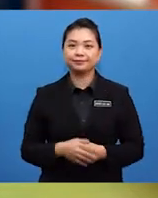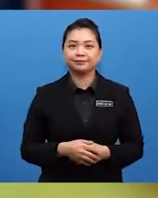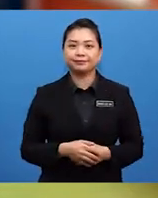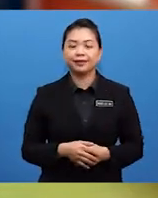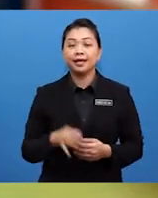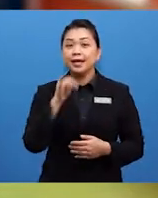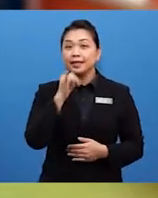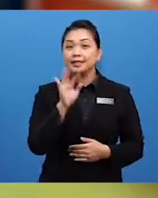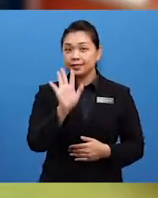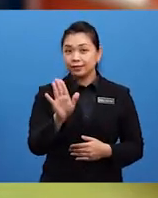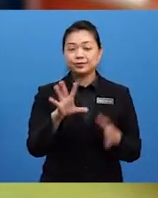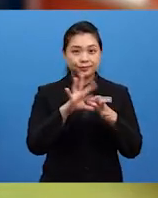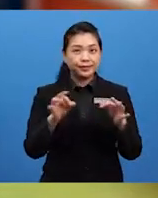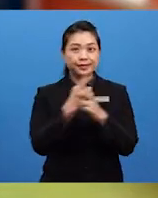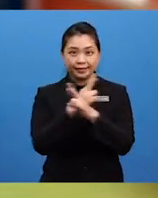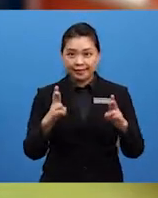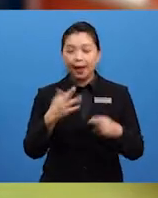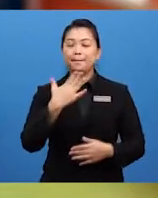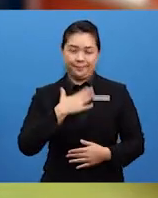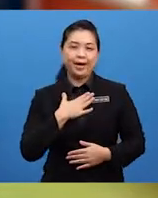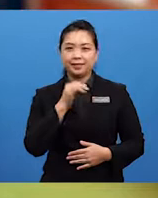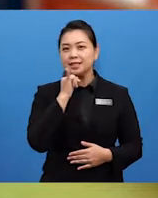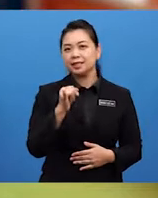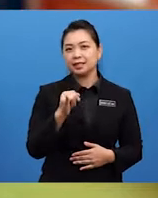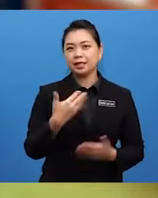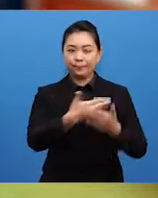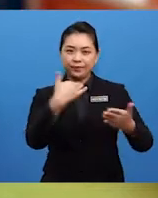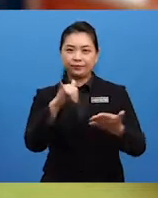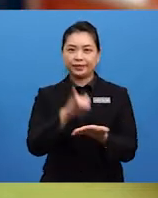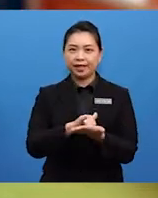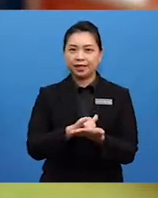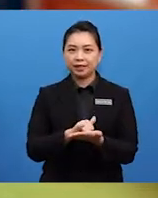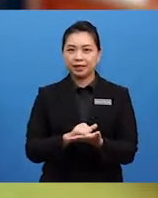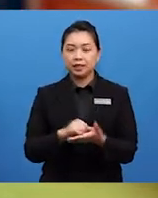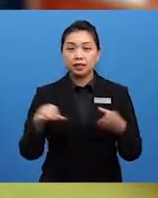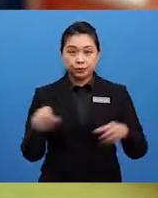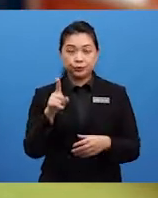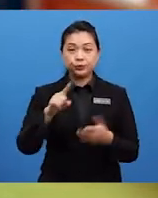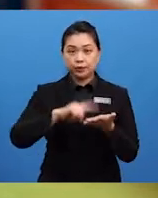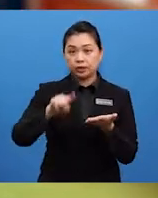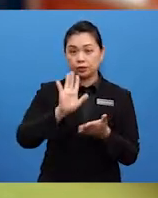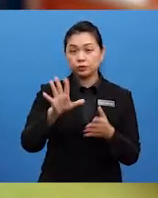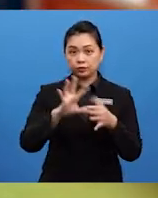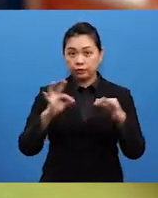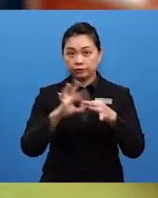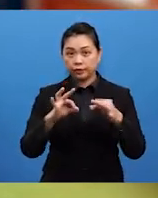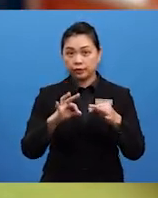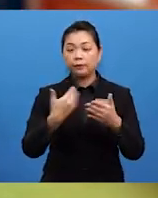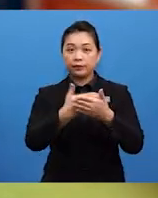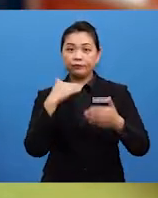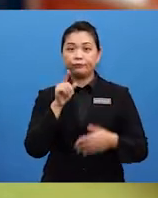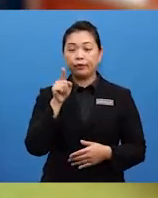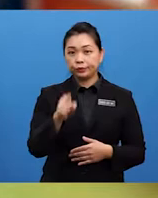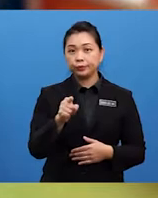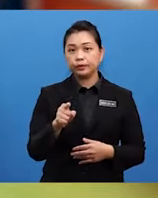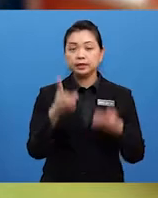Is your story ready? Mine is. But before that, did you check your story first before you decided